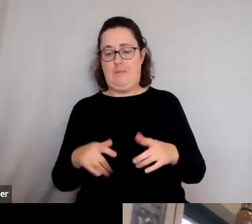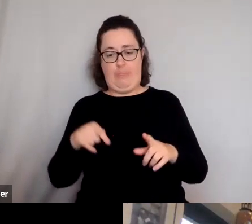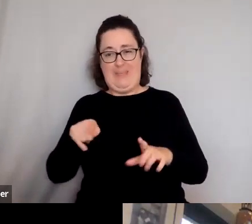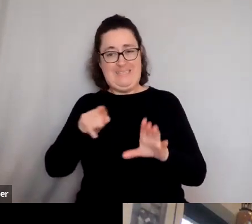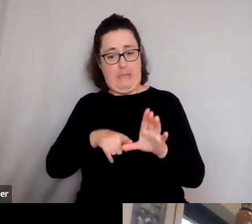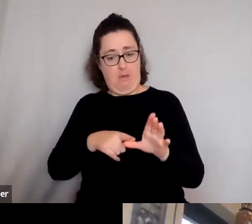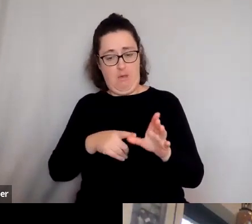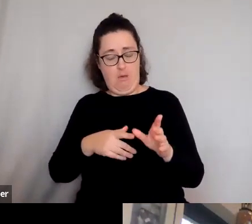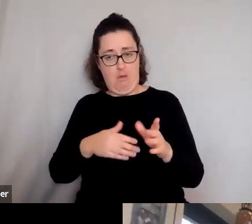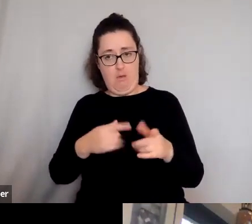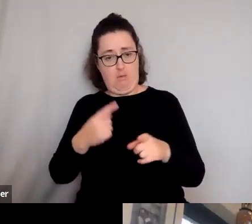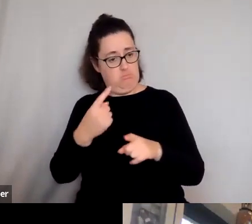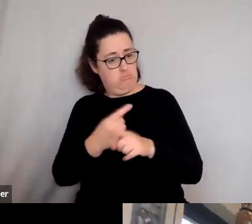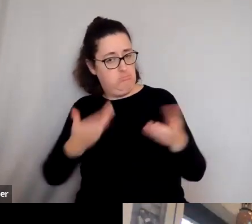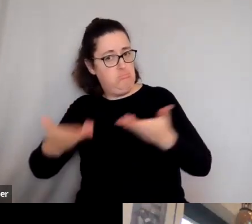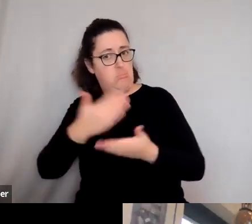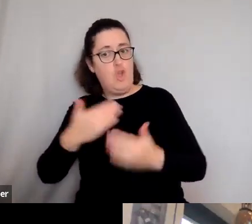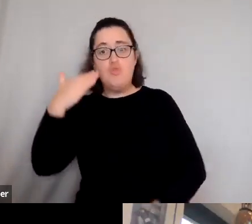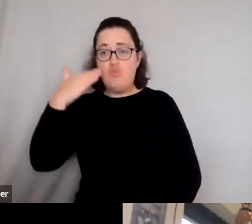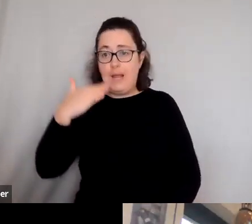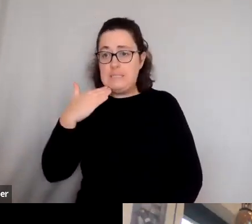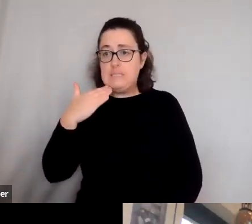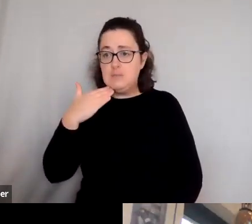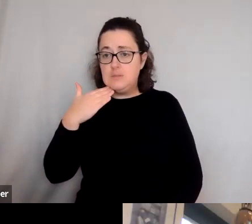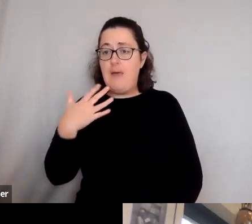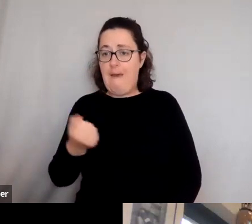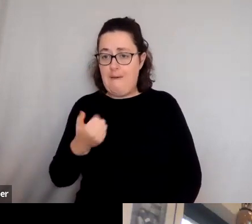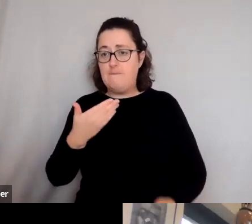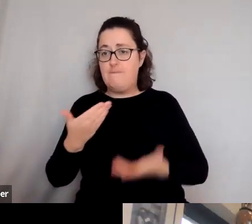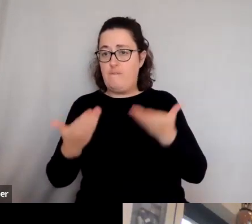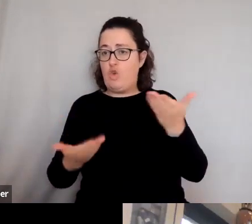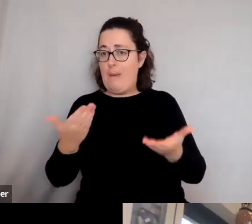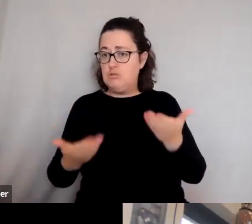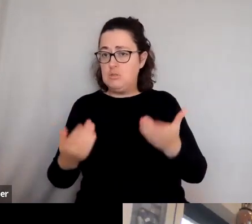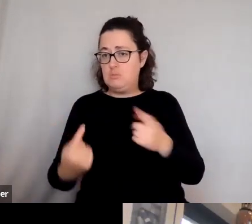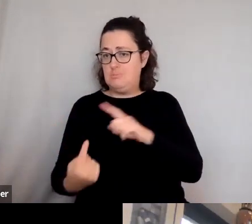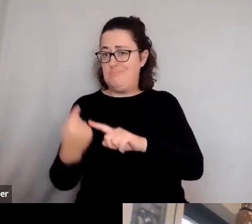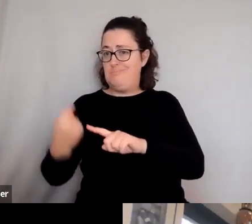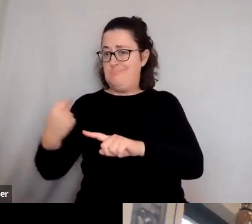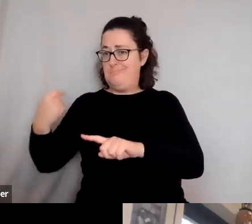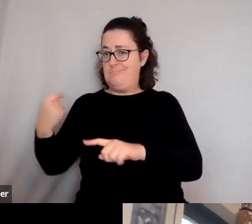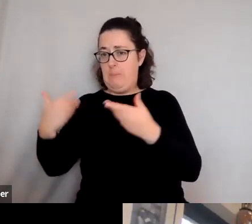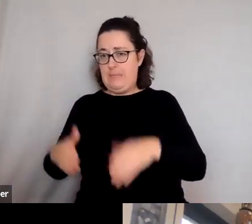race, there are, there are a lot of analogies around what, what various societies have done in the past.